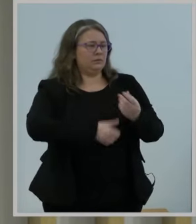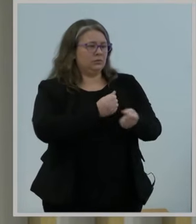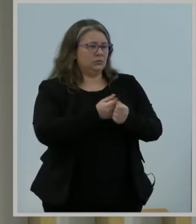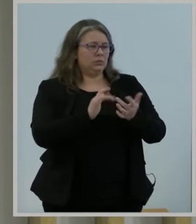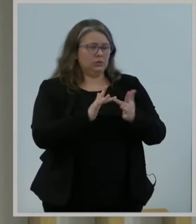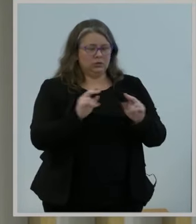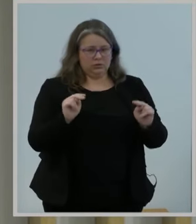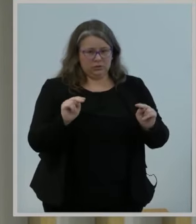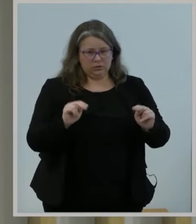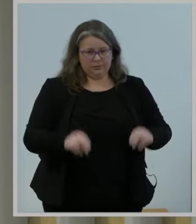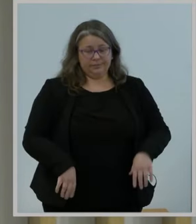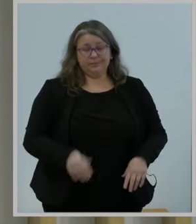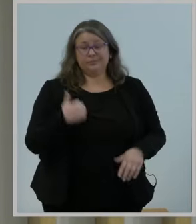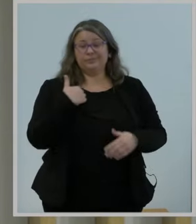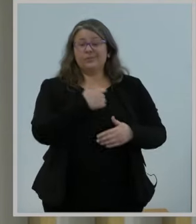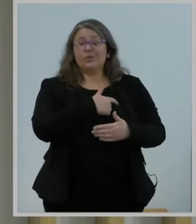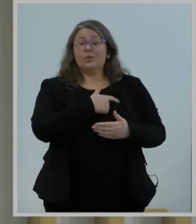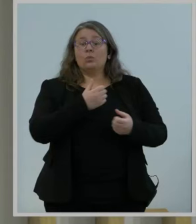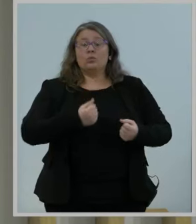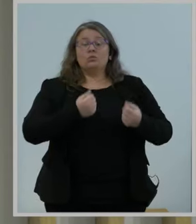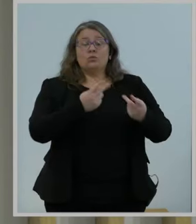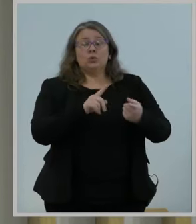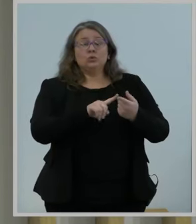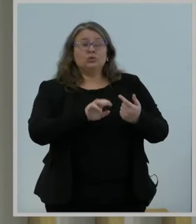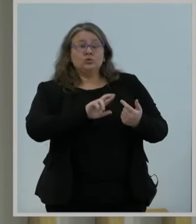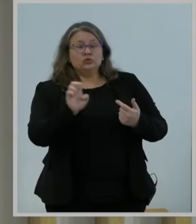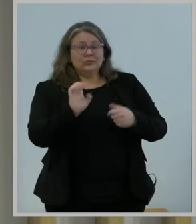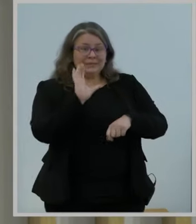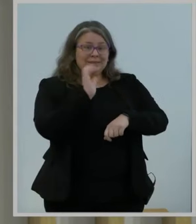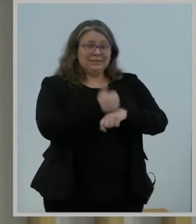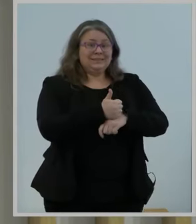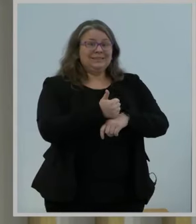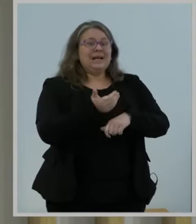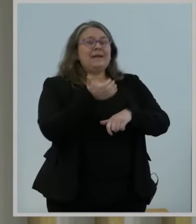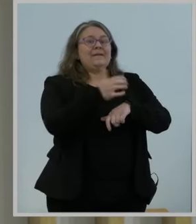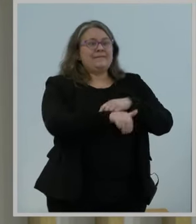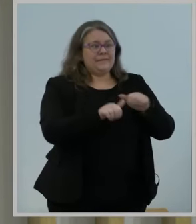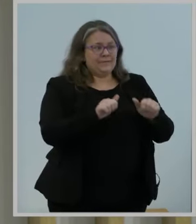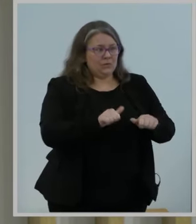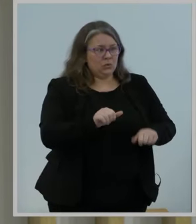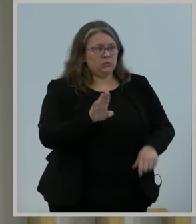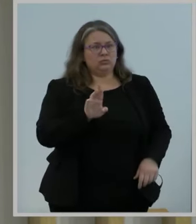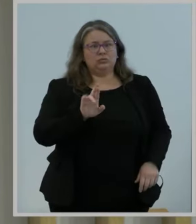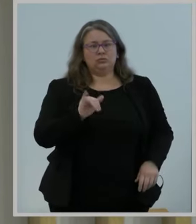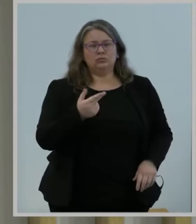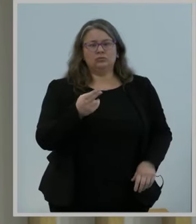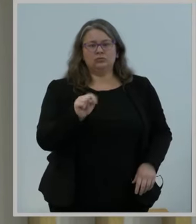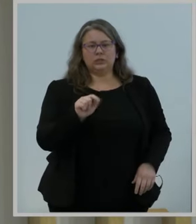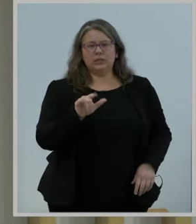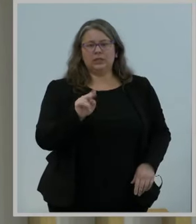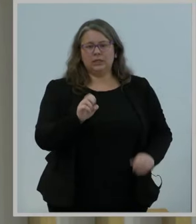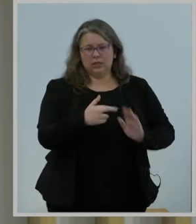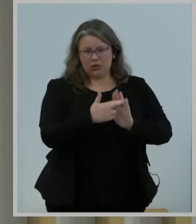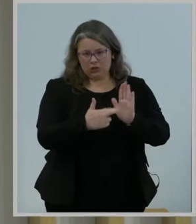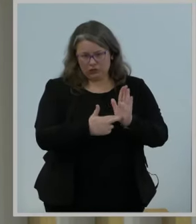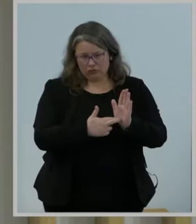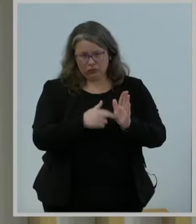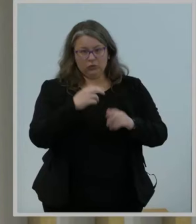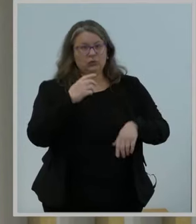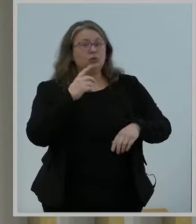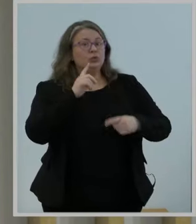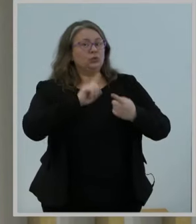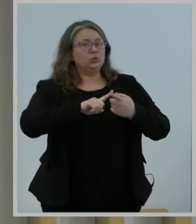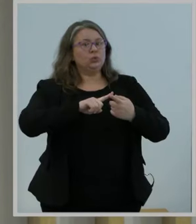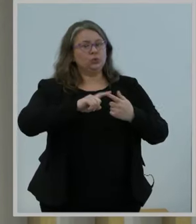enforceable bright-line rules to prevent blocking, throttling, and paid prioritization. These rules are legally sustainable